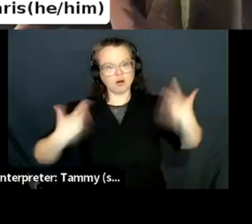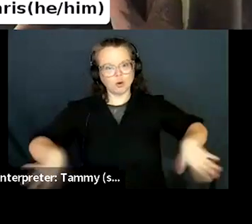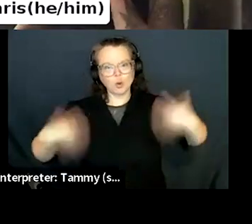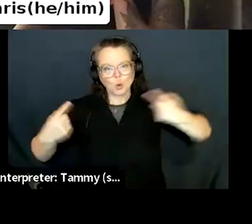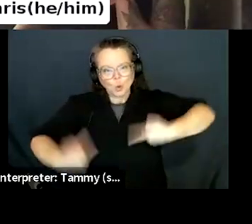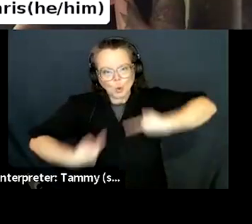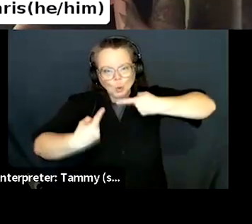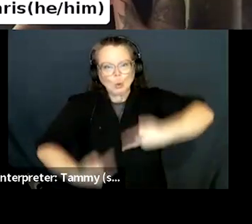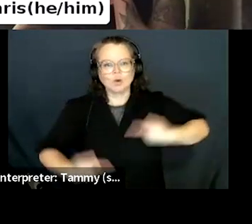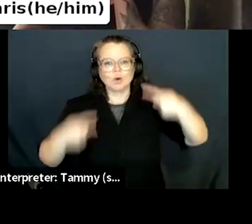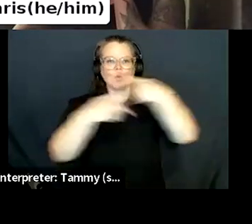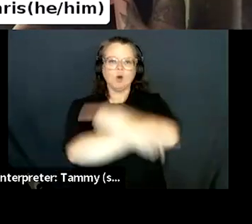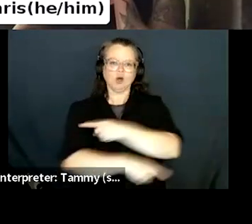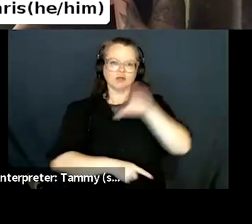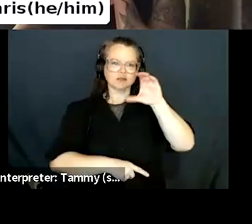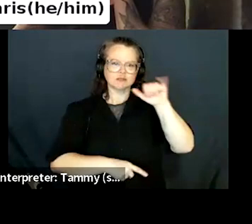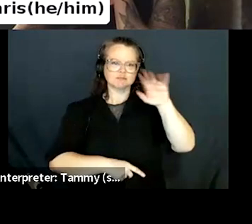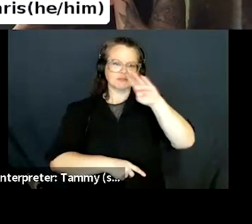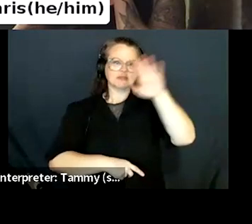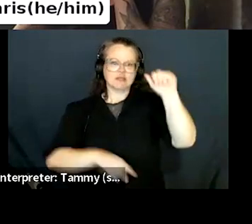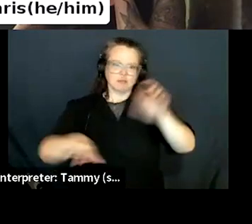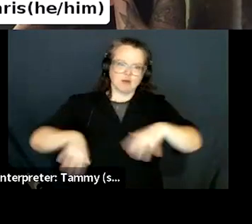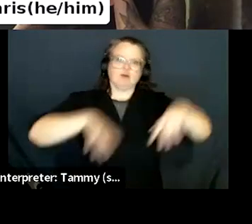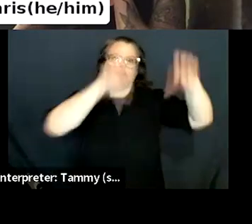of things that went missing.